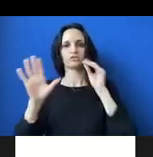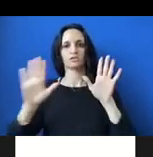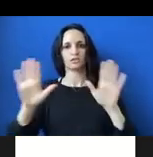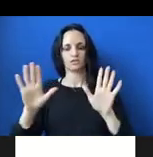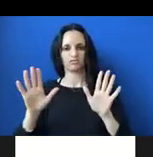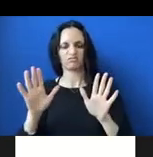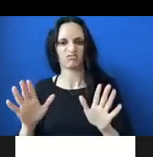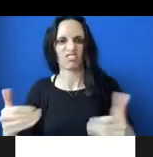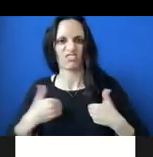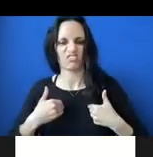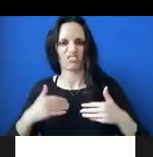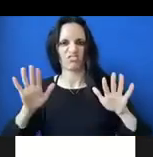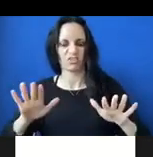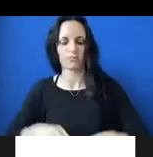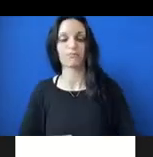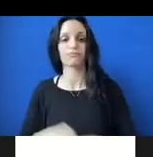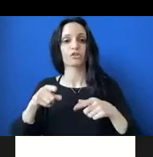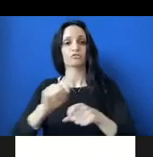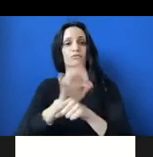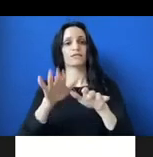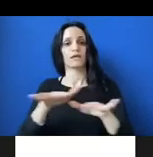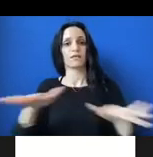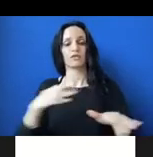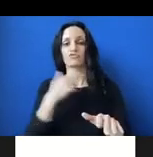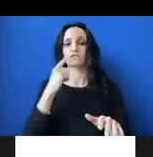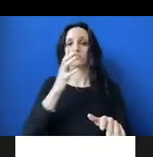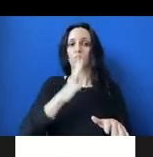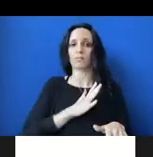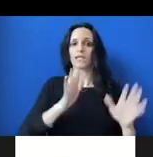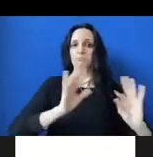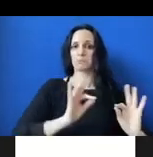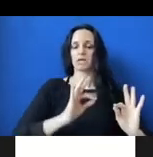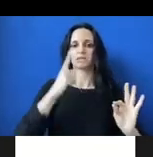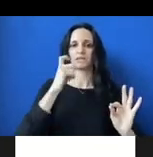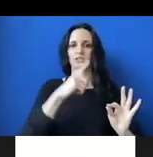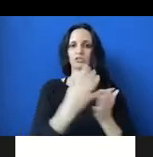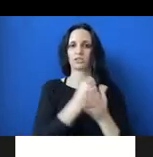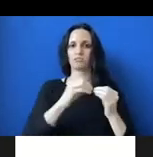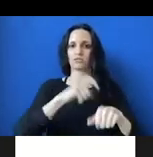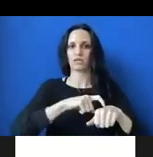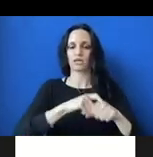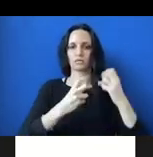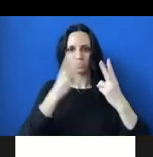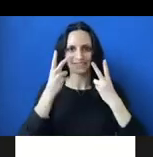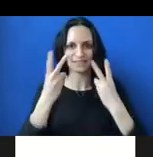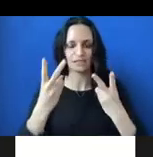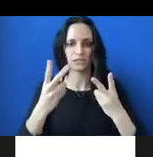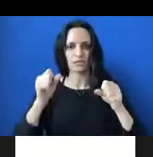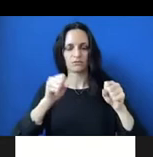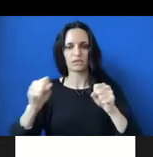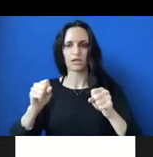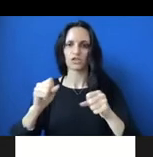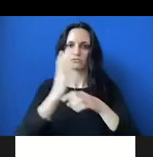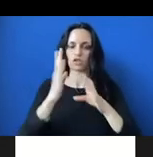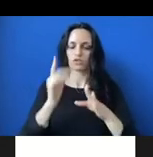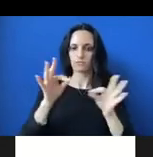So in the pandemic, the risk for women is minimized because they're taking more time to see if potential partners are worth meeting up in